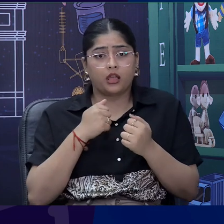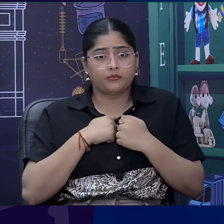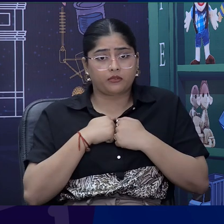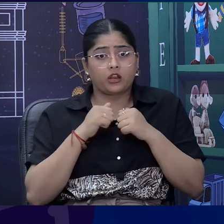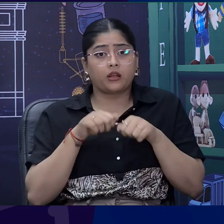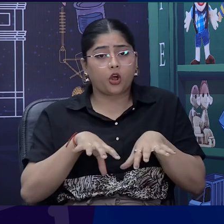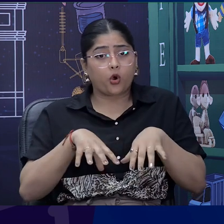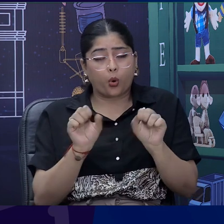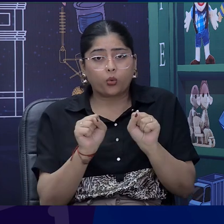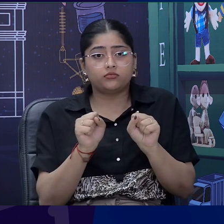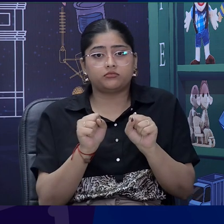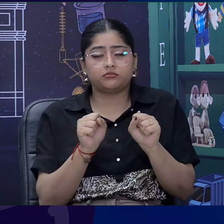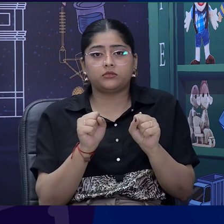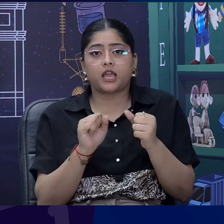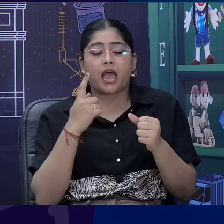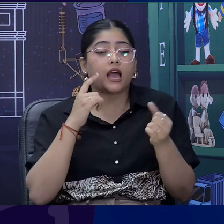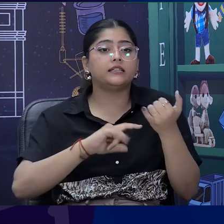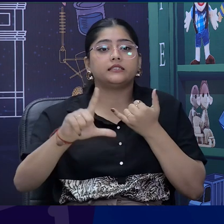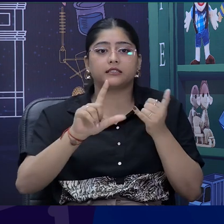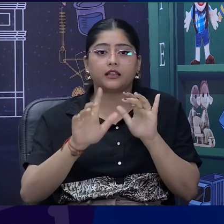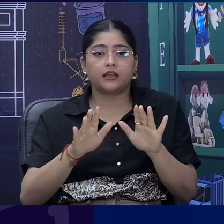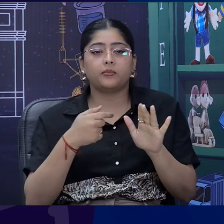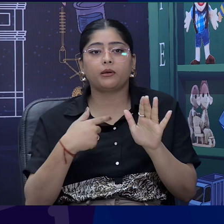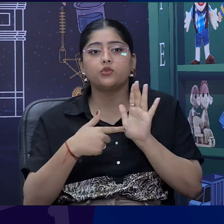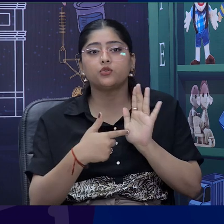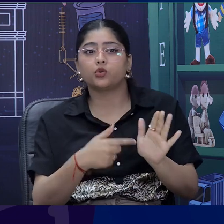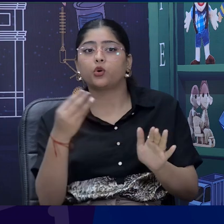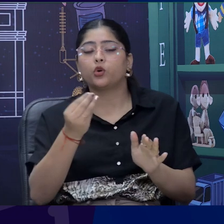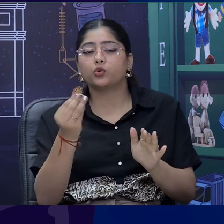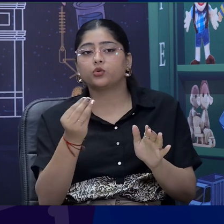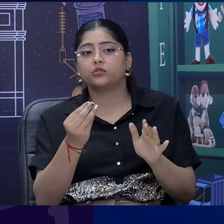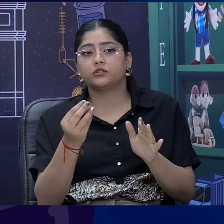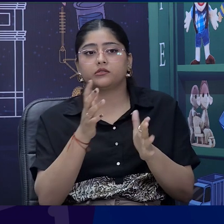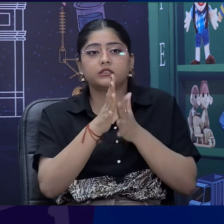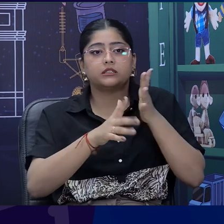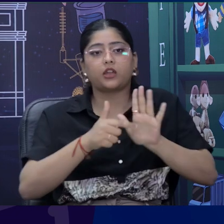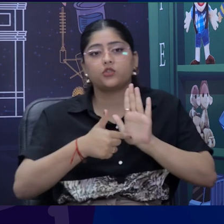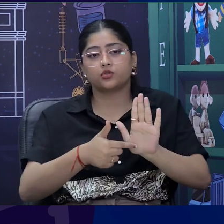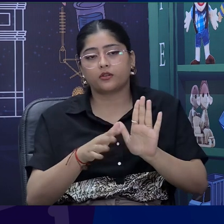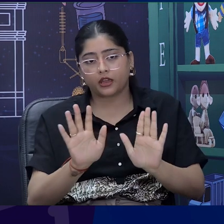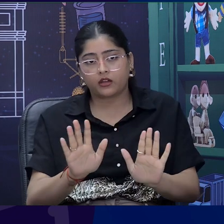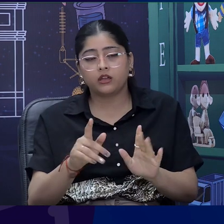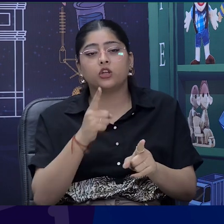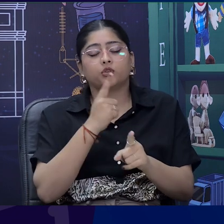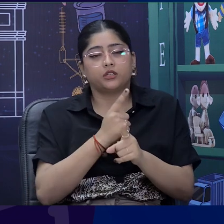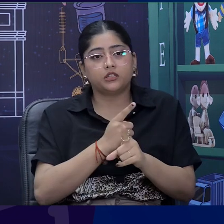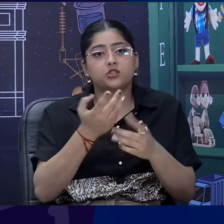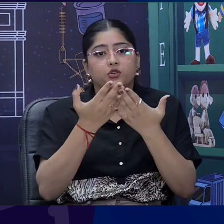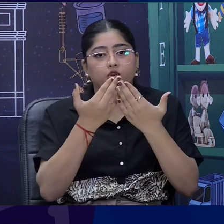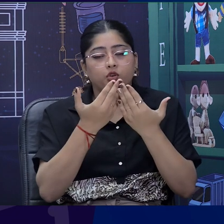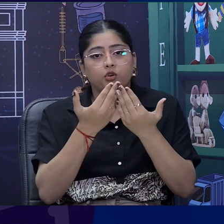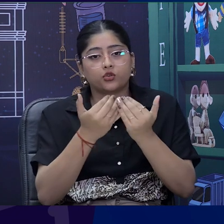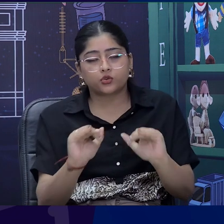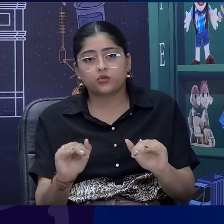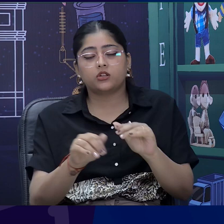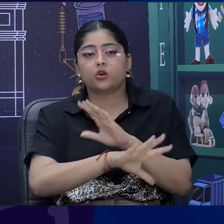that is Indian sign language. I am showing you few of the signs in this. So, teacher and student everybody